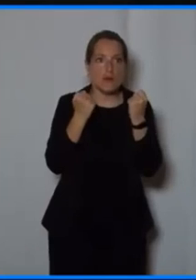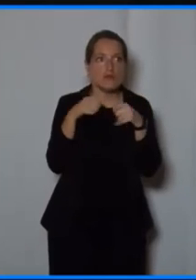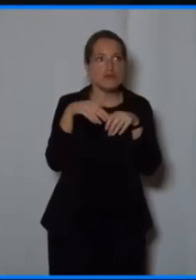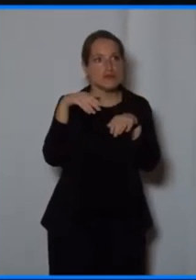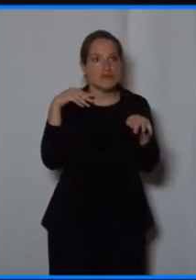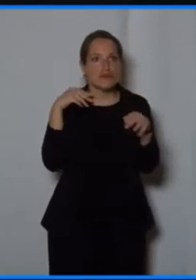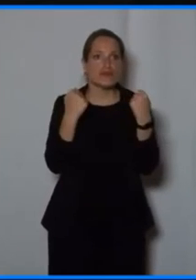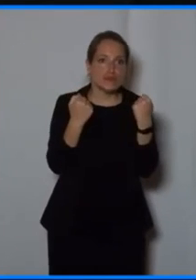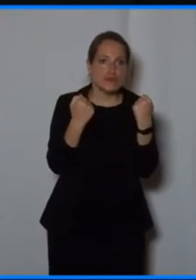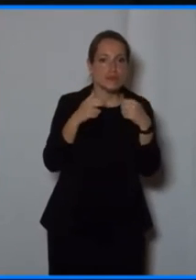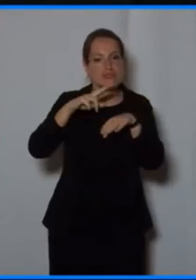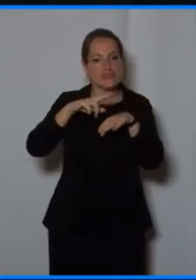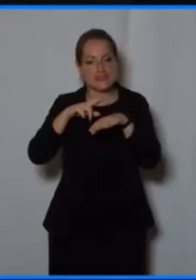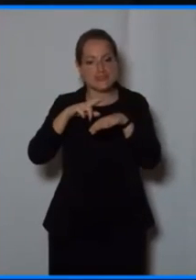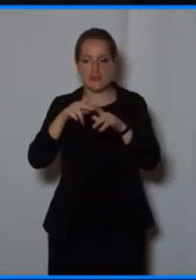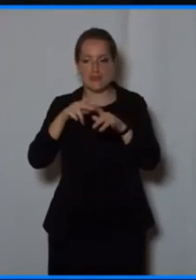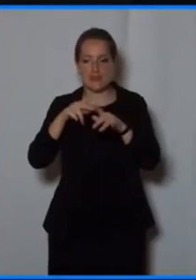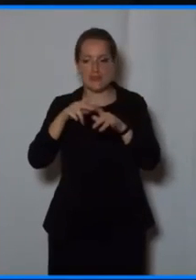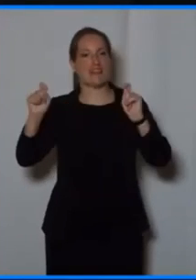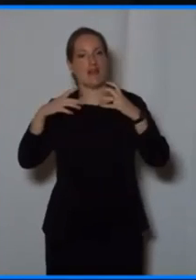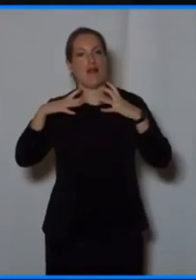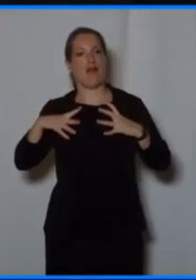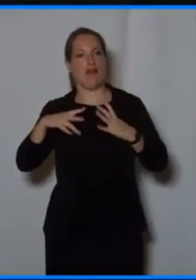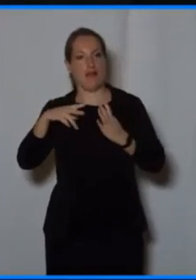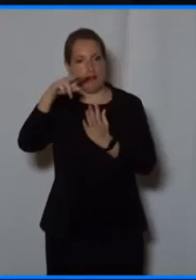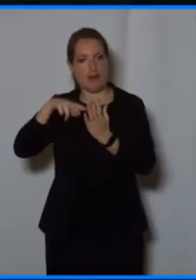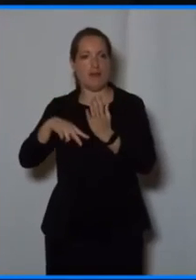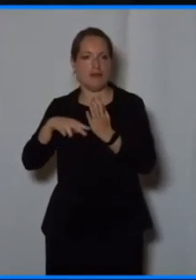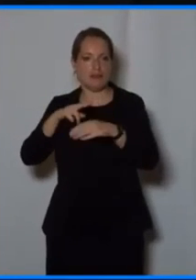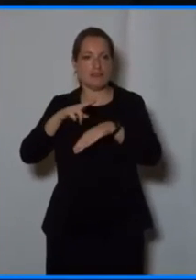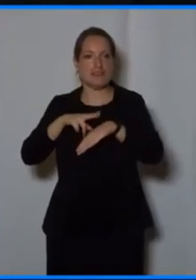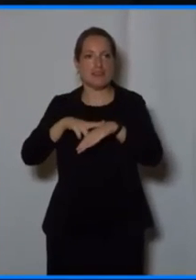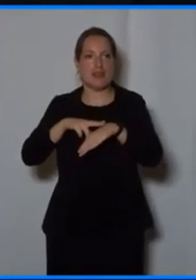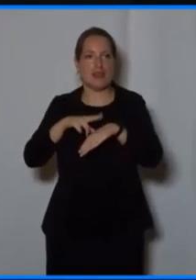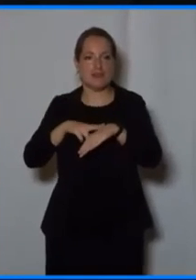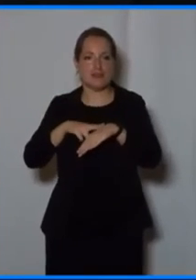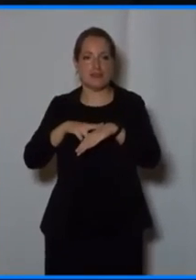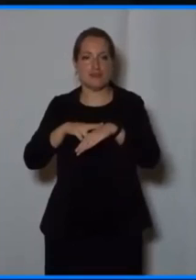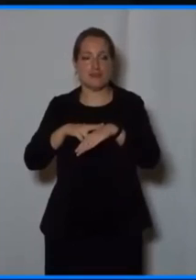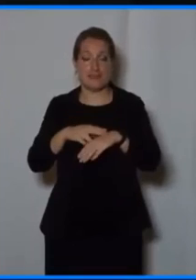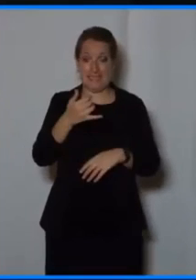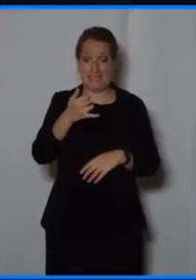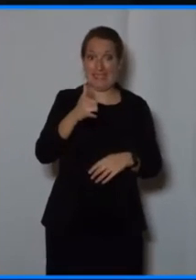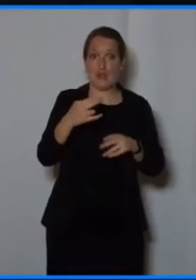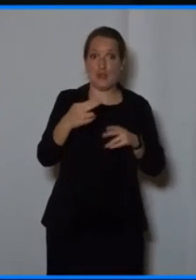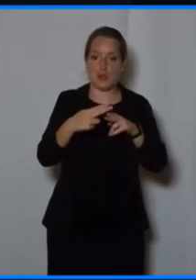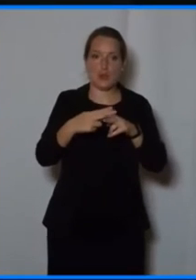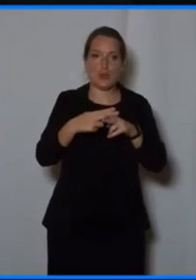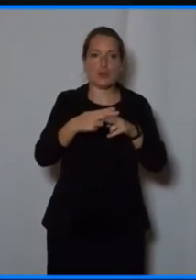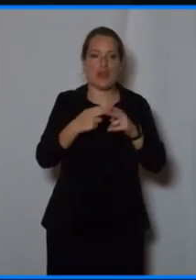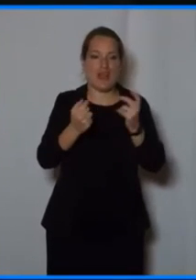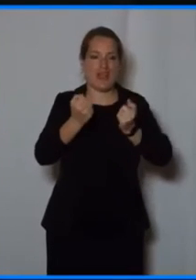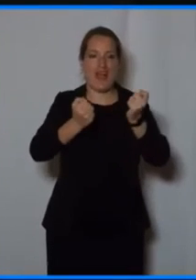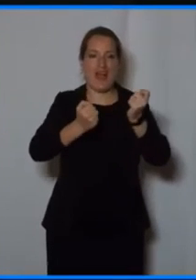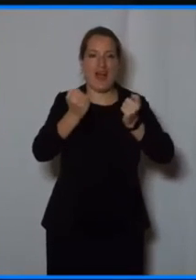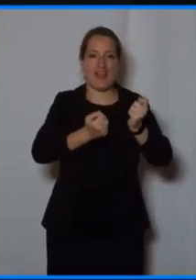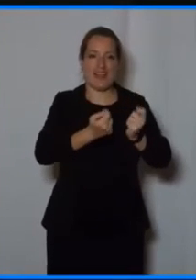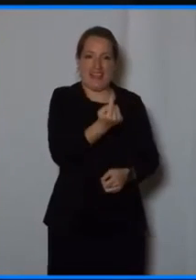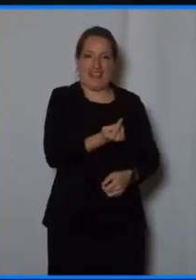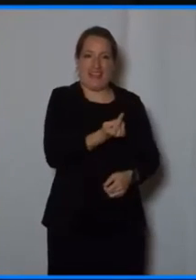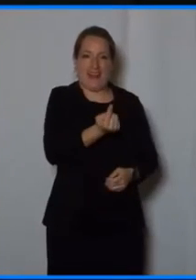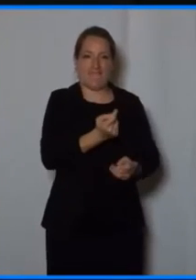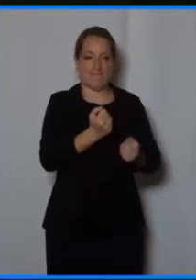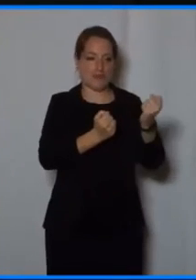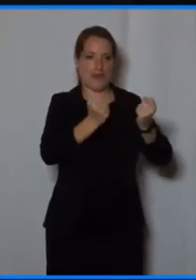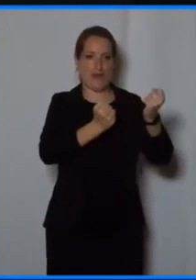convince drivers to use self-driving cars, we need to address the question of product liability.